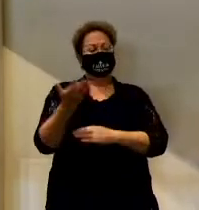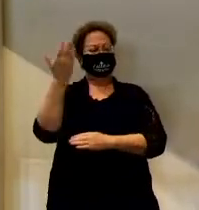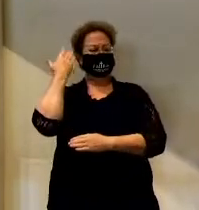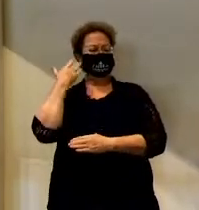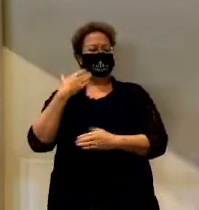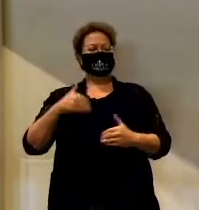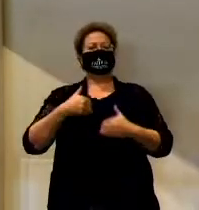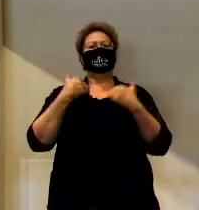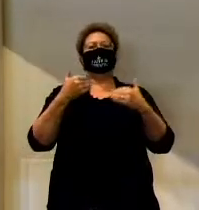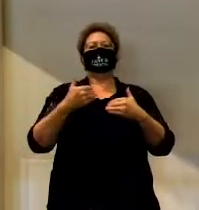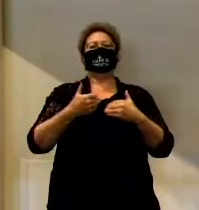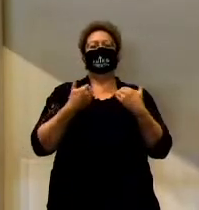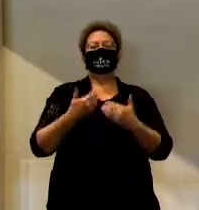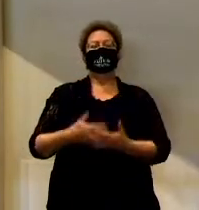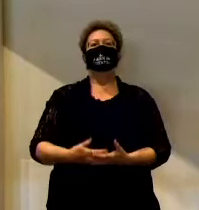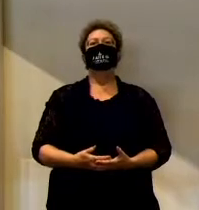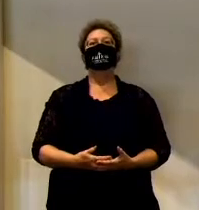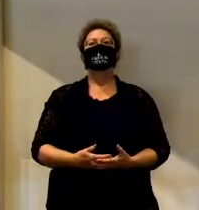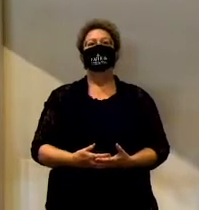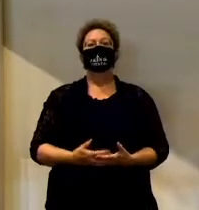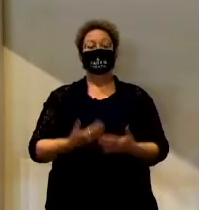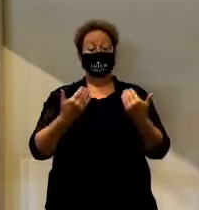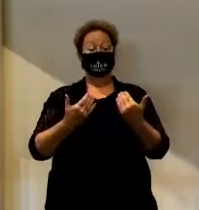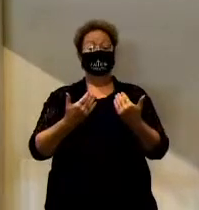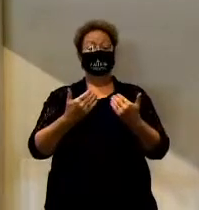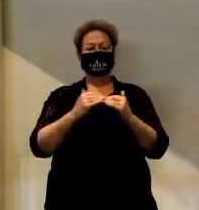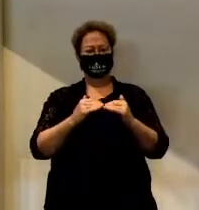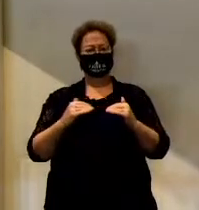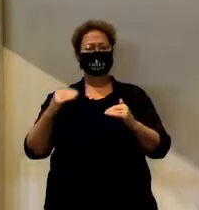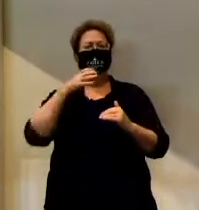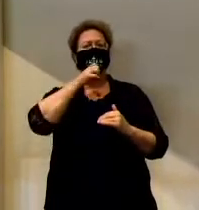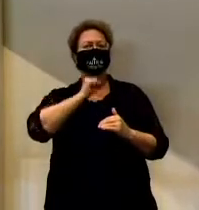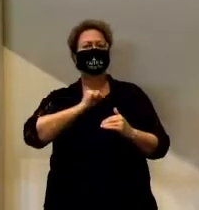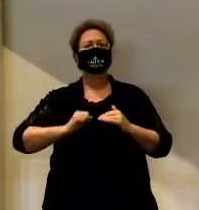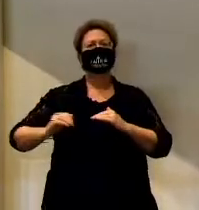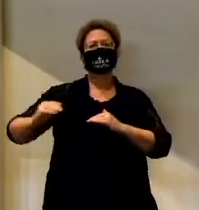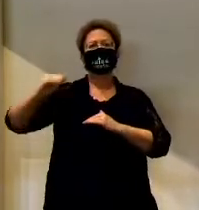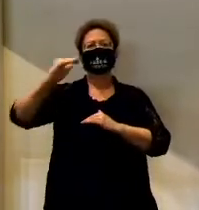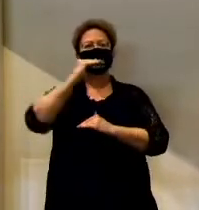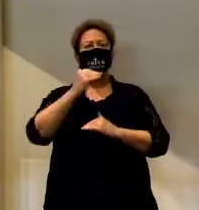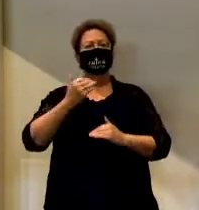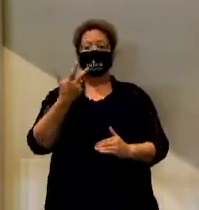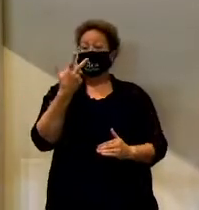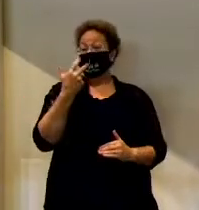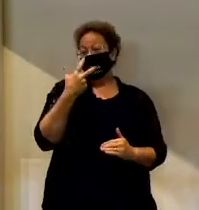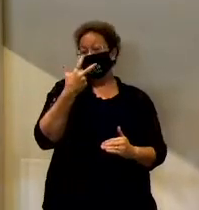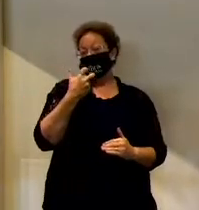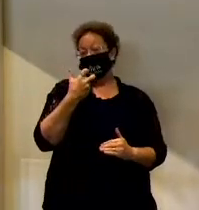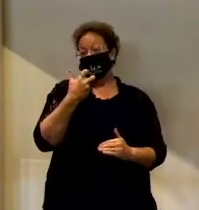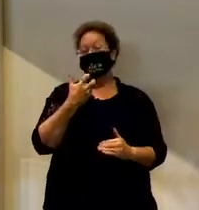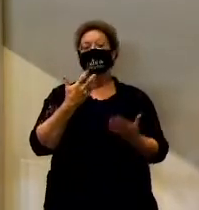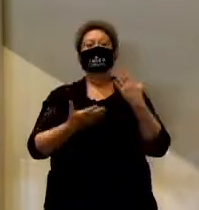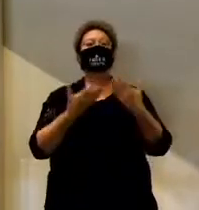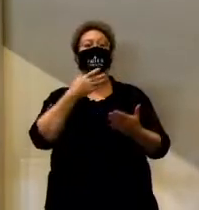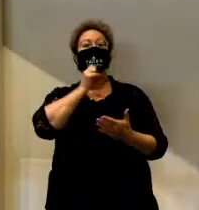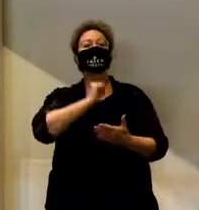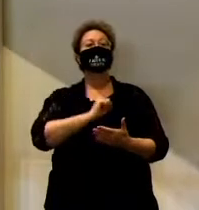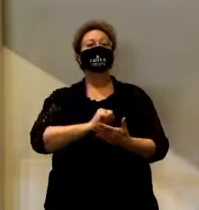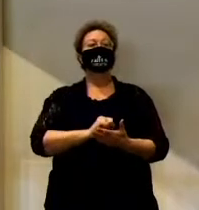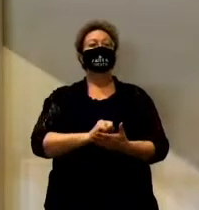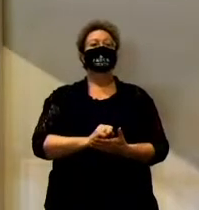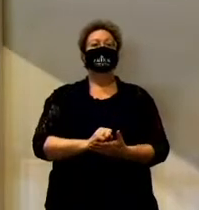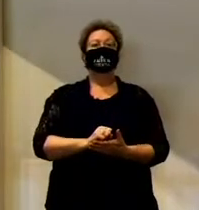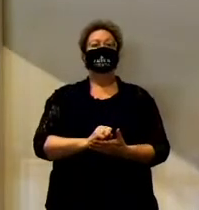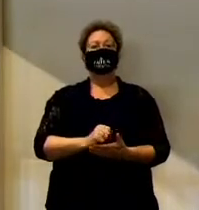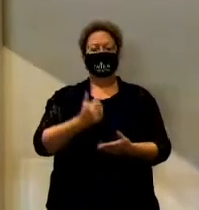orphan when the orphanage started, and now he's probably around 13. We don't know for sure, but now he's